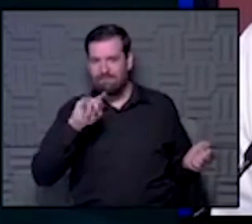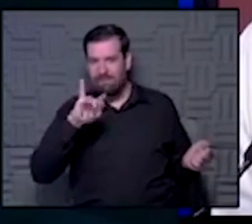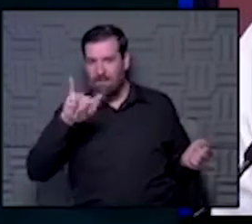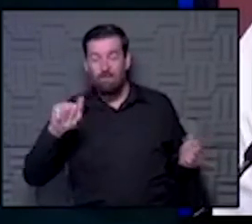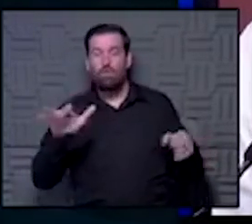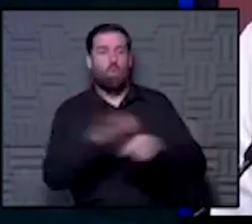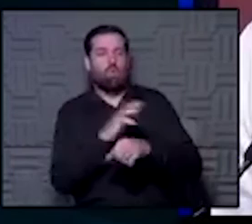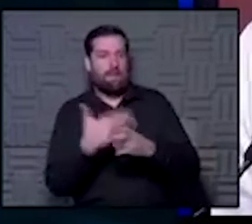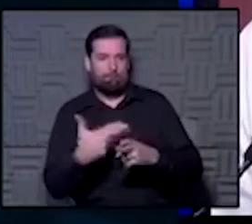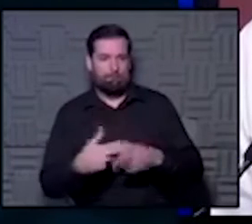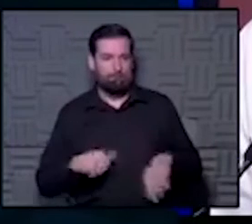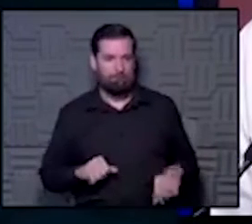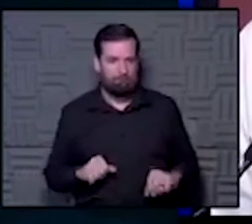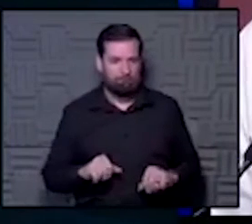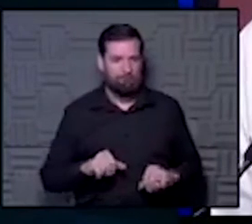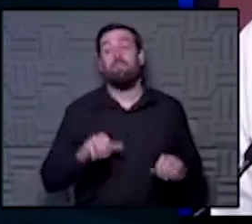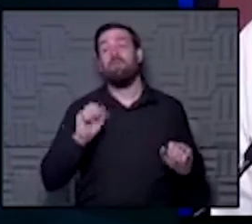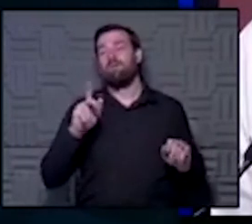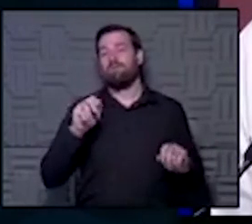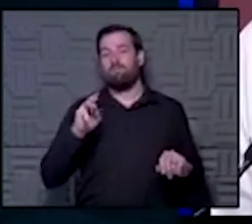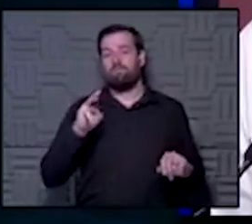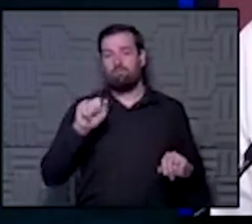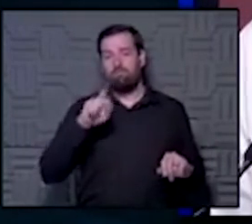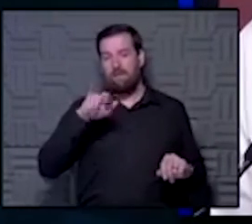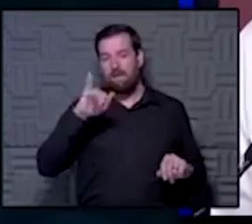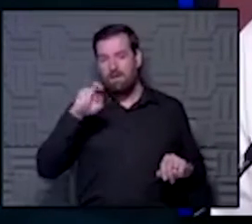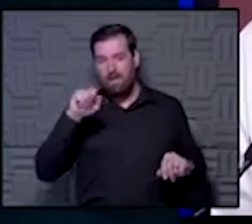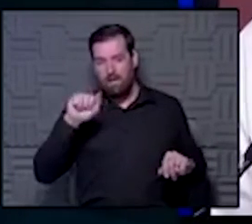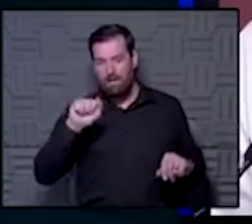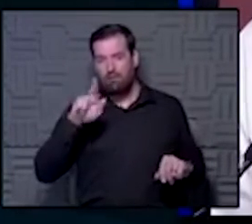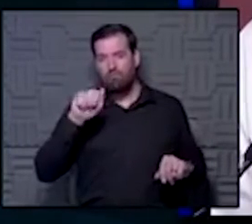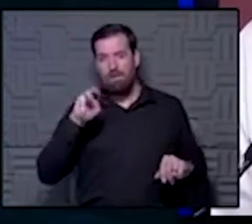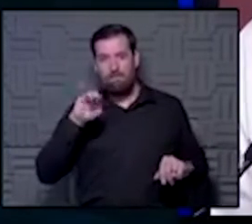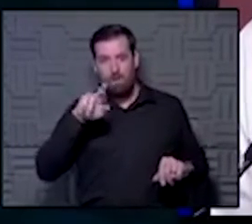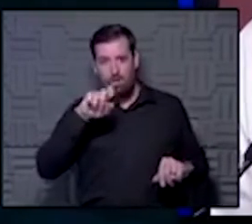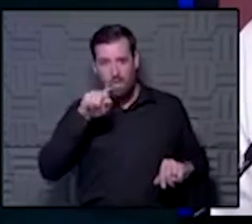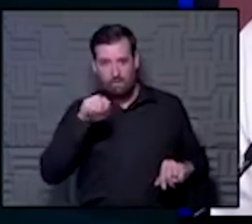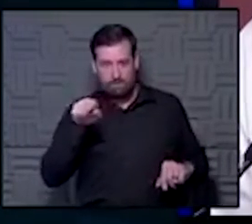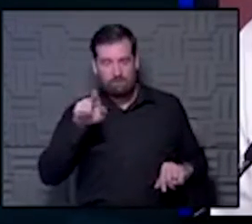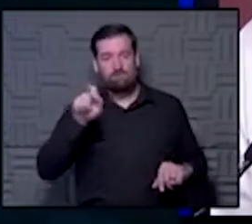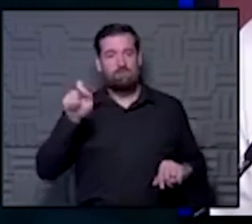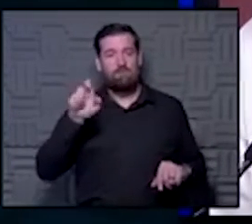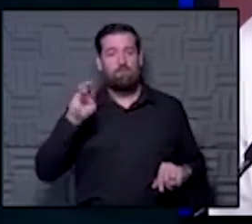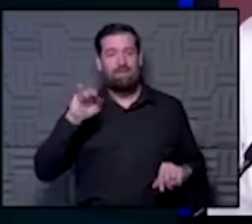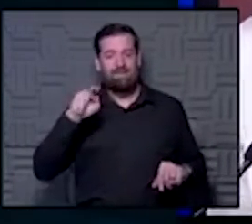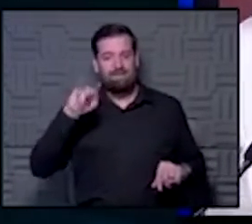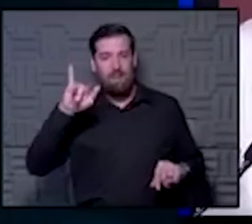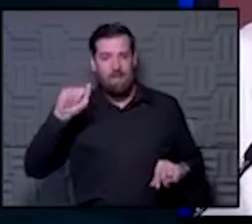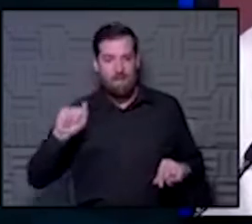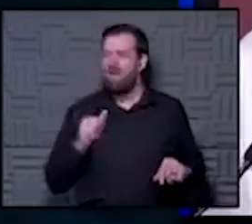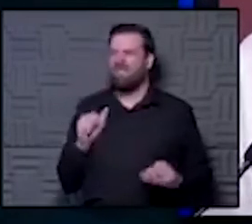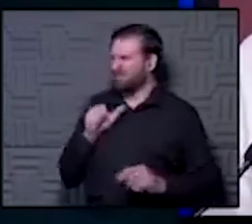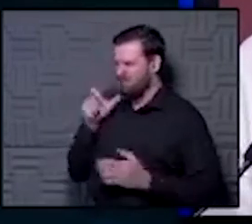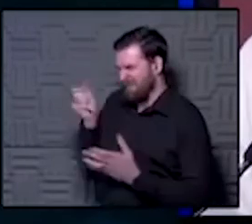say the whole, your whole name. Oh, okay. Mariana Ramirez Mantilla. Yeah, I wasn't close. Okay.